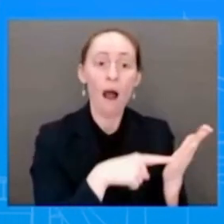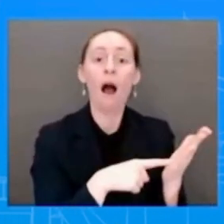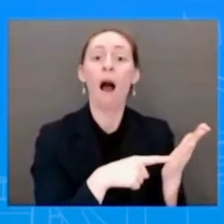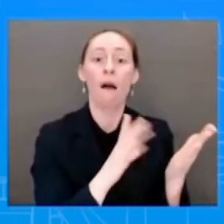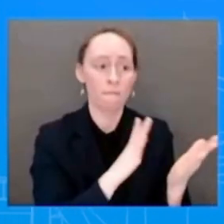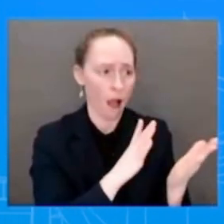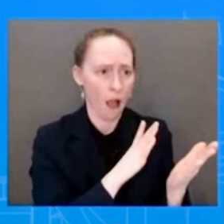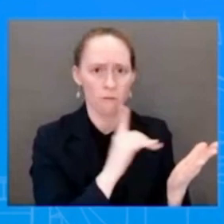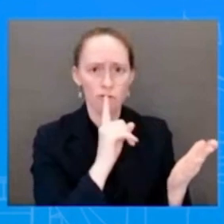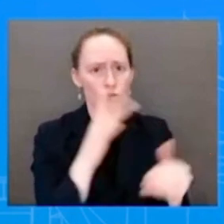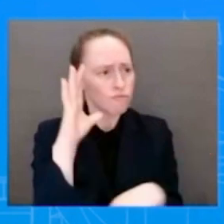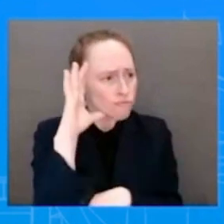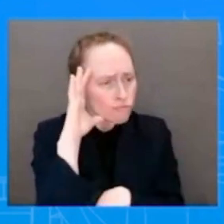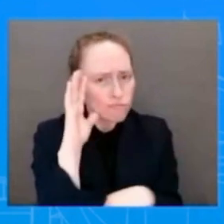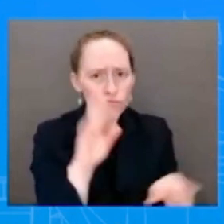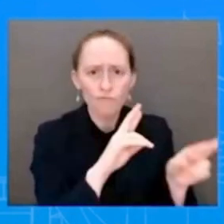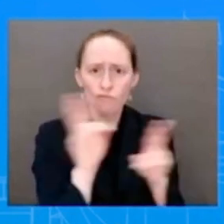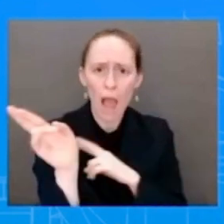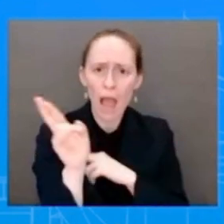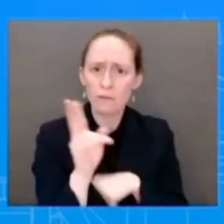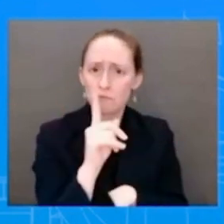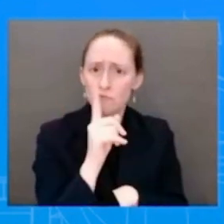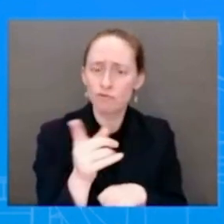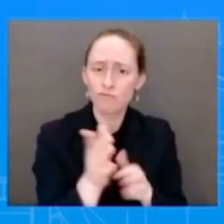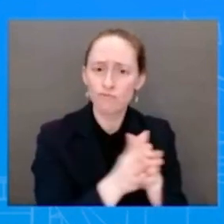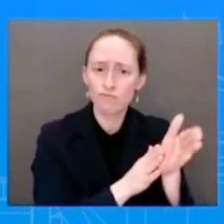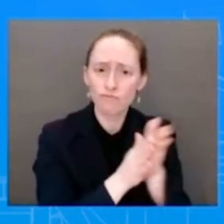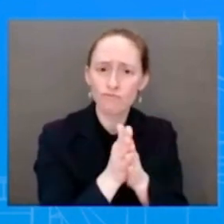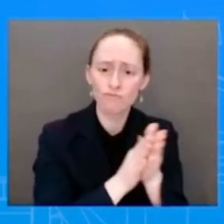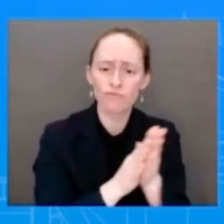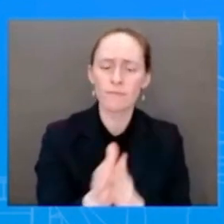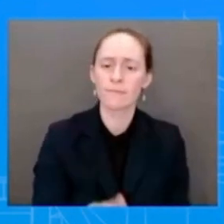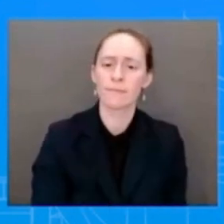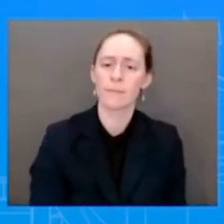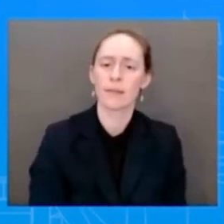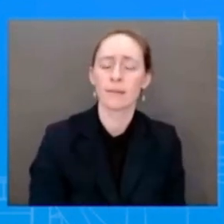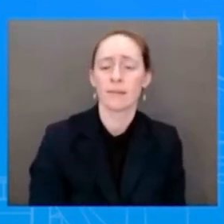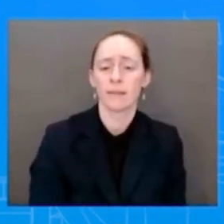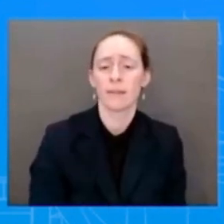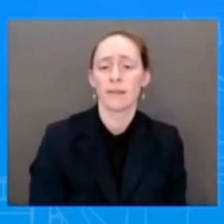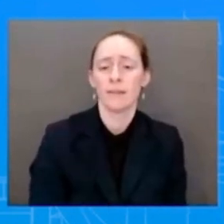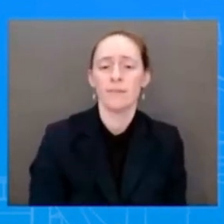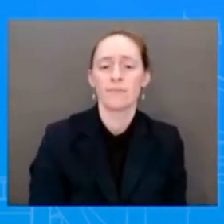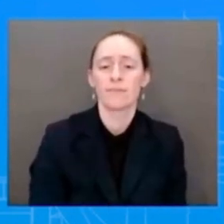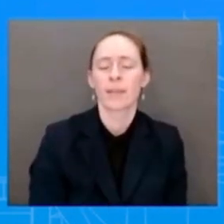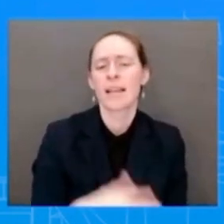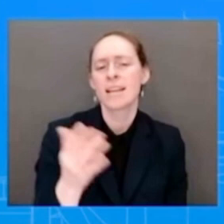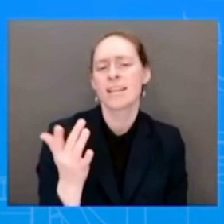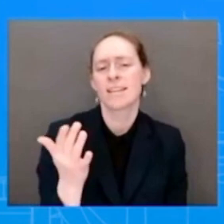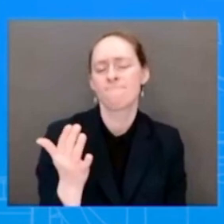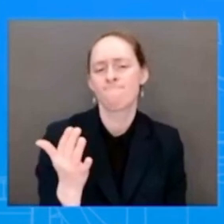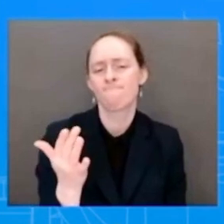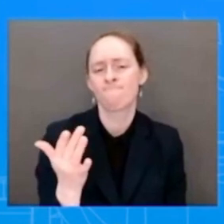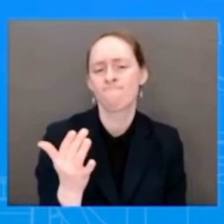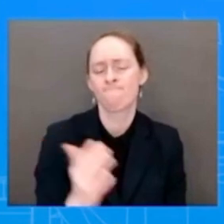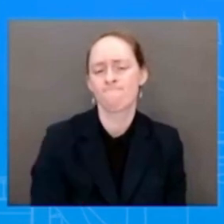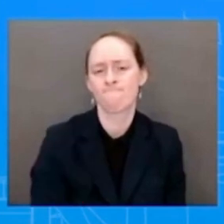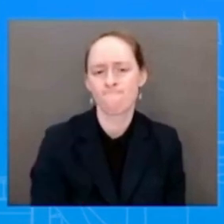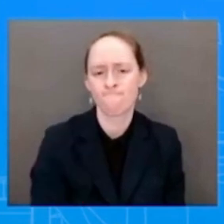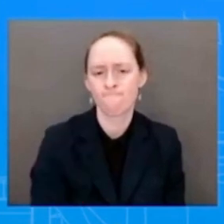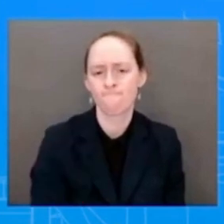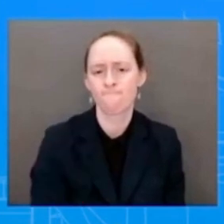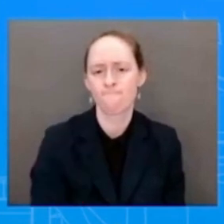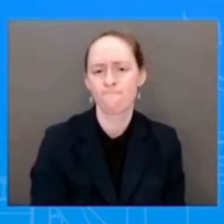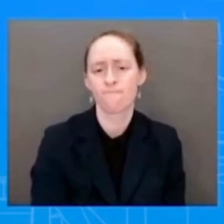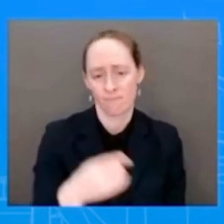as it relates, as I've always said, when it comes to lifting the debt ceiling, that is a completely separate issue.